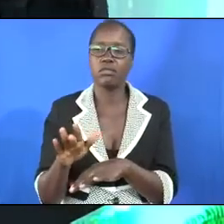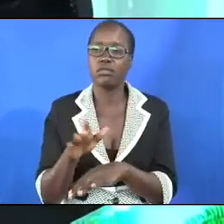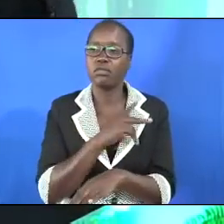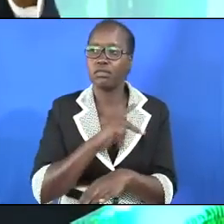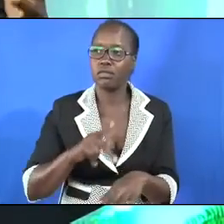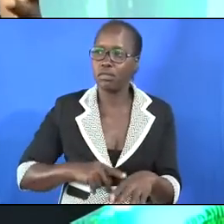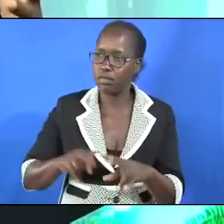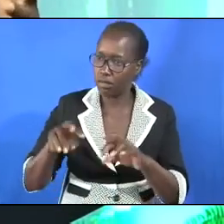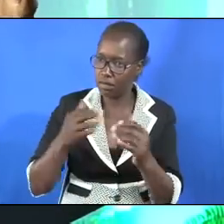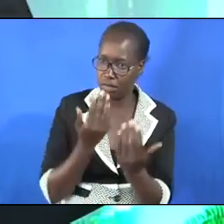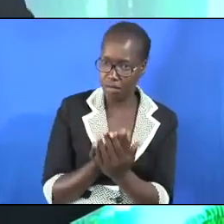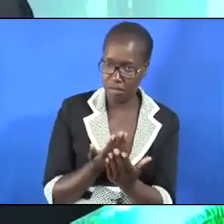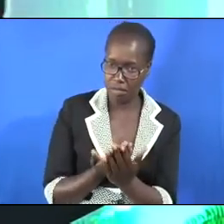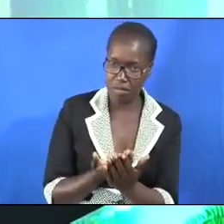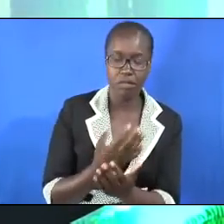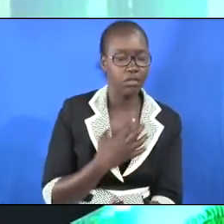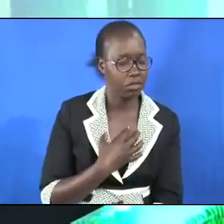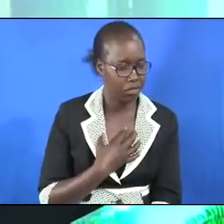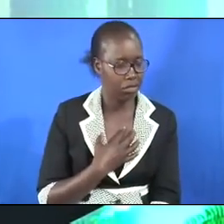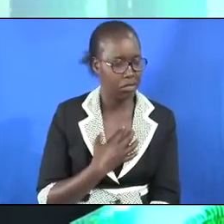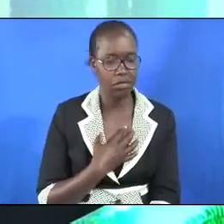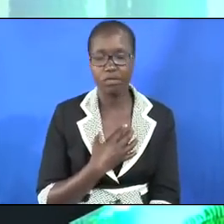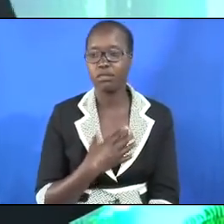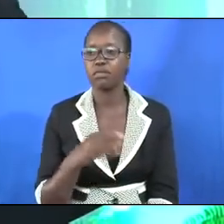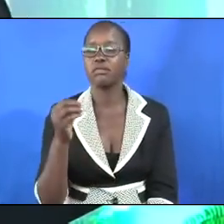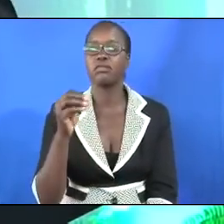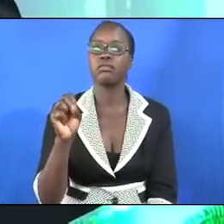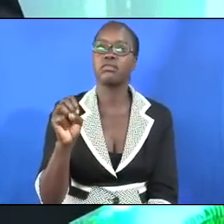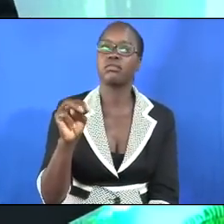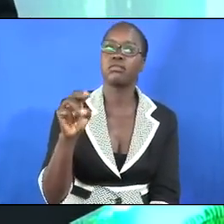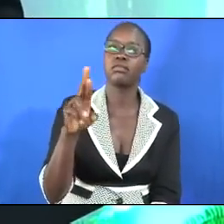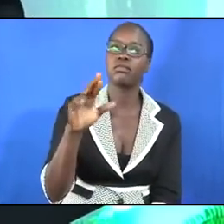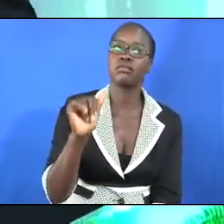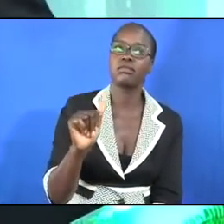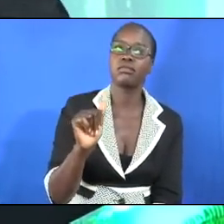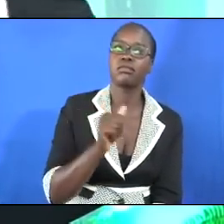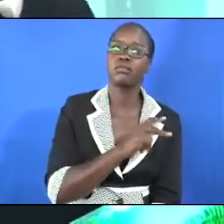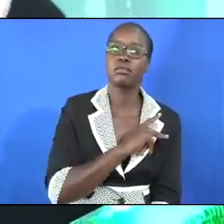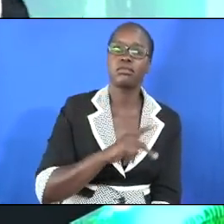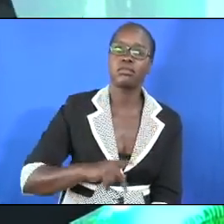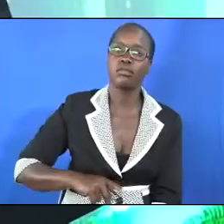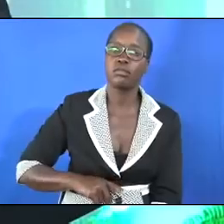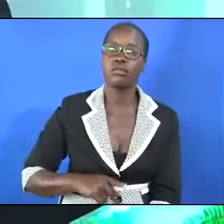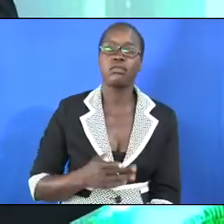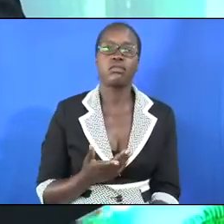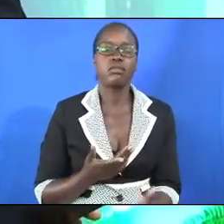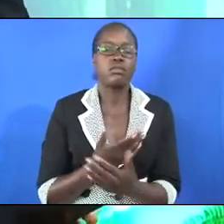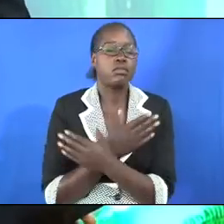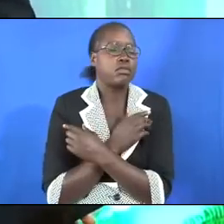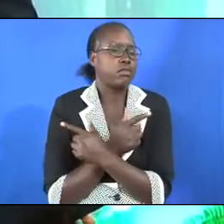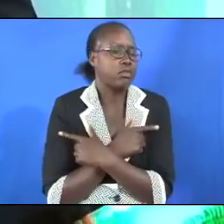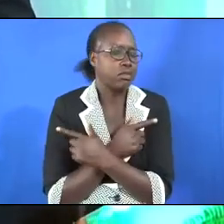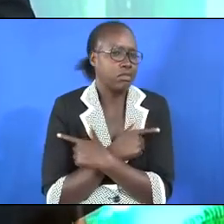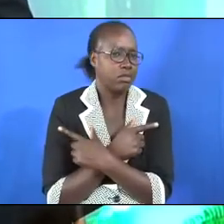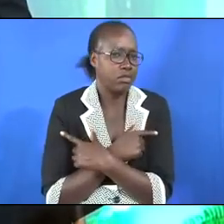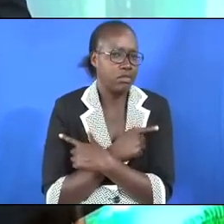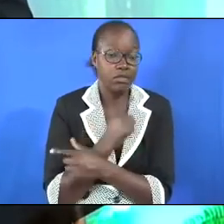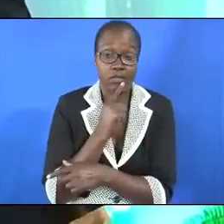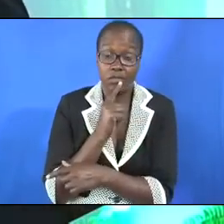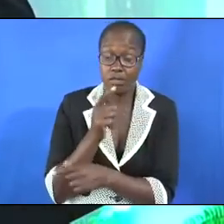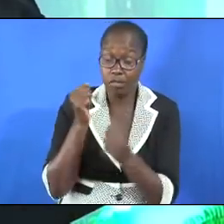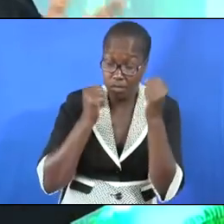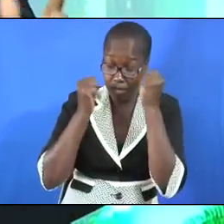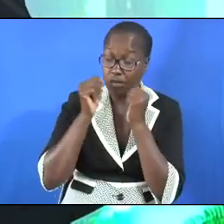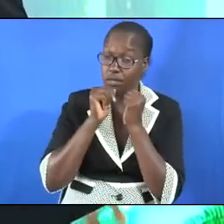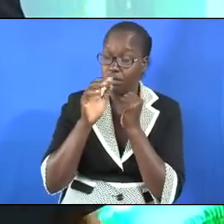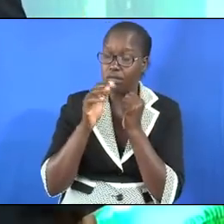king sought for permission to go to Samaria and the king being in love with his commander of his army